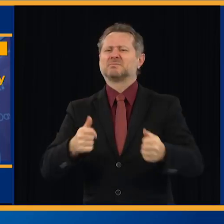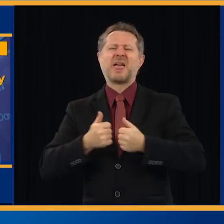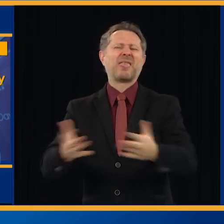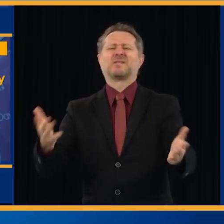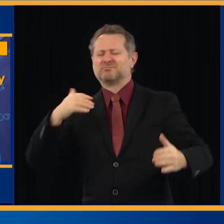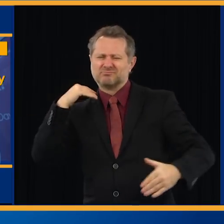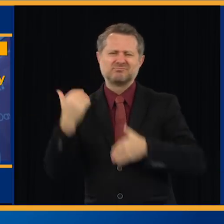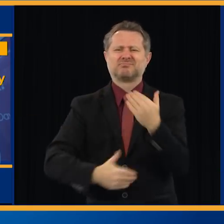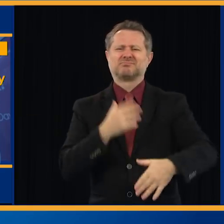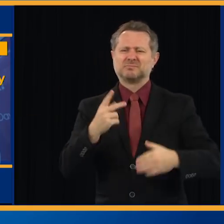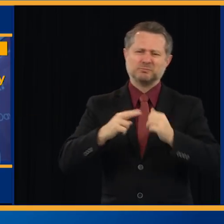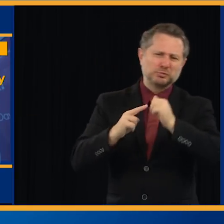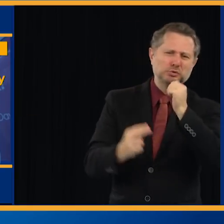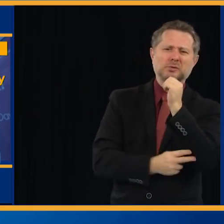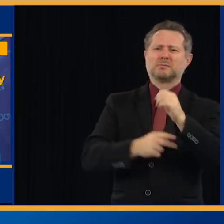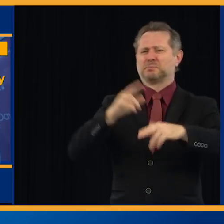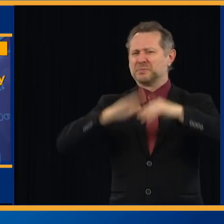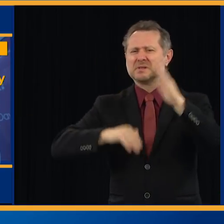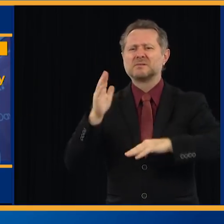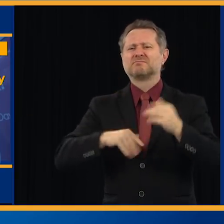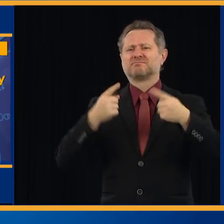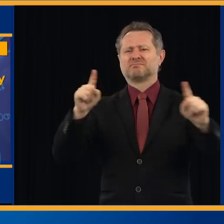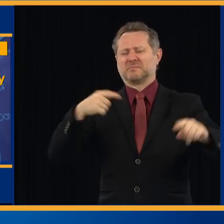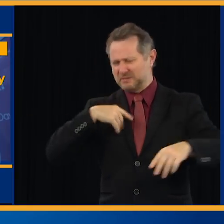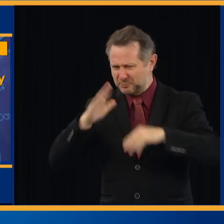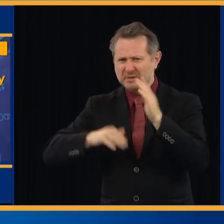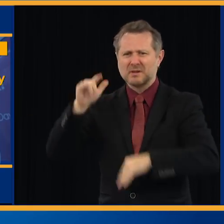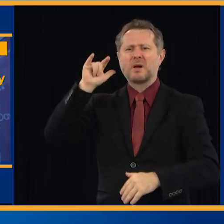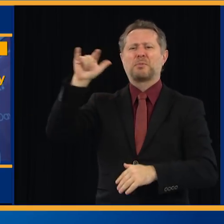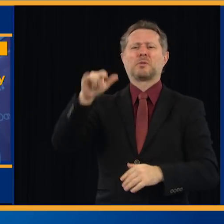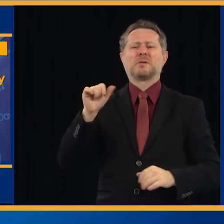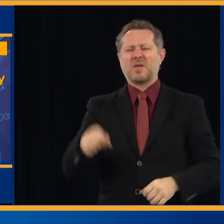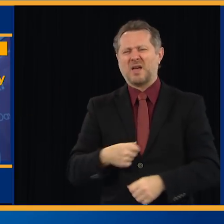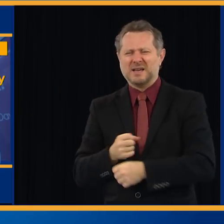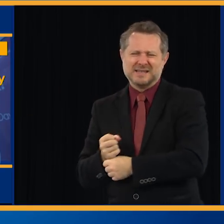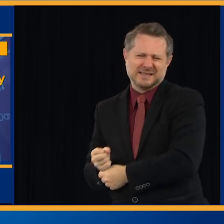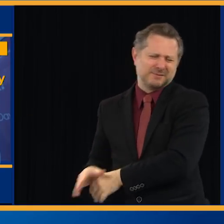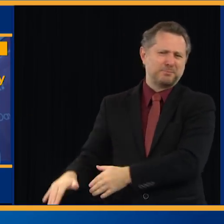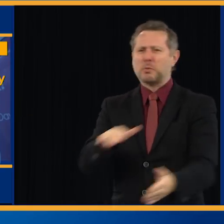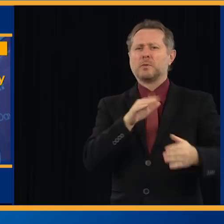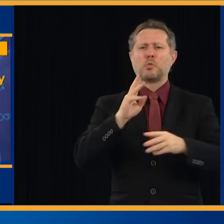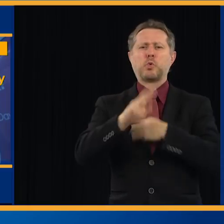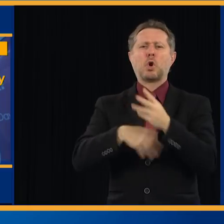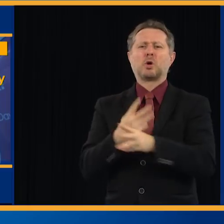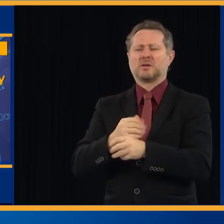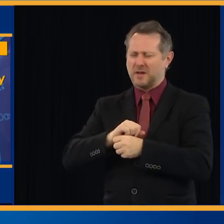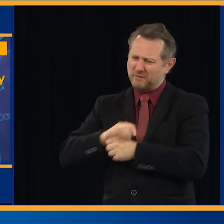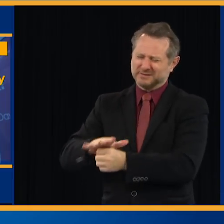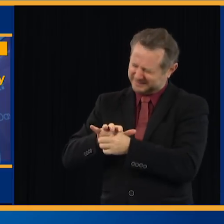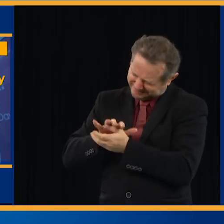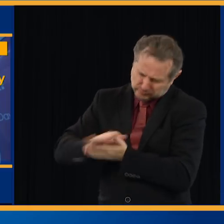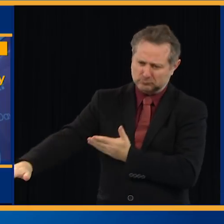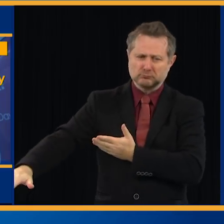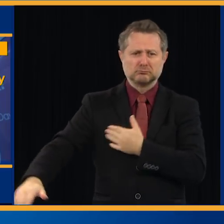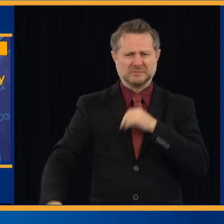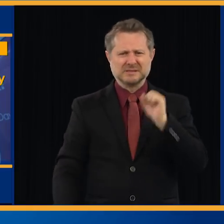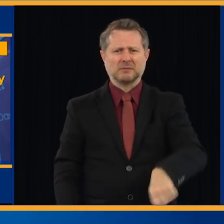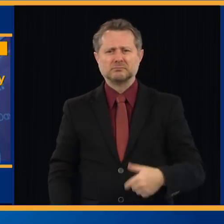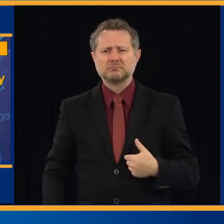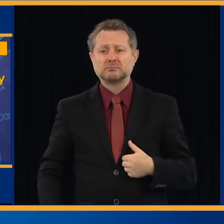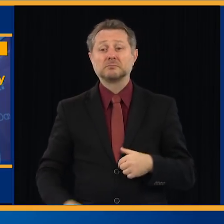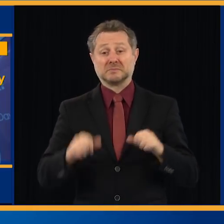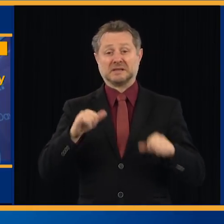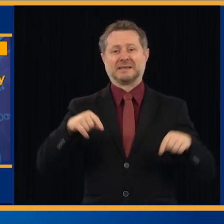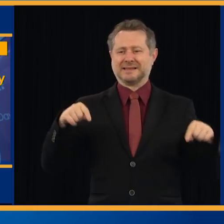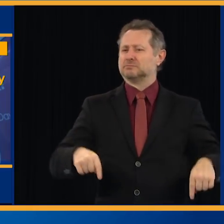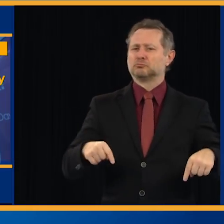airports. I believe we can defeat global pandemics. But this is as ambitious as